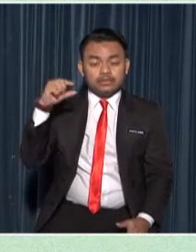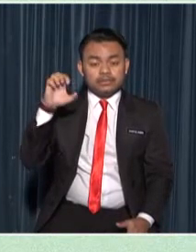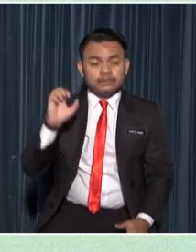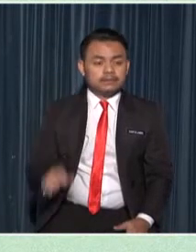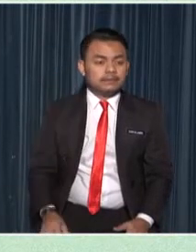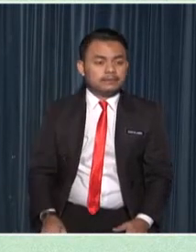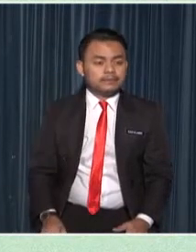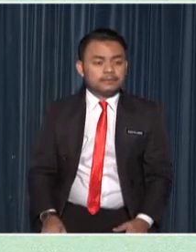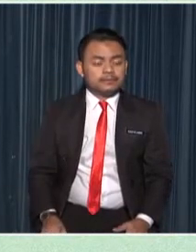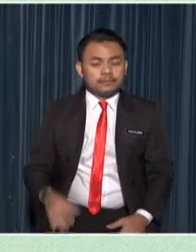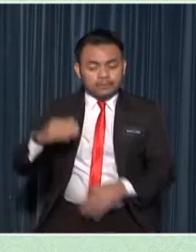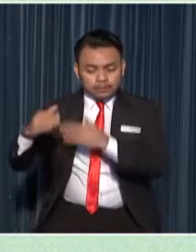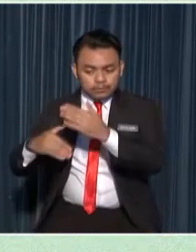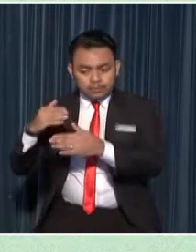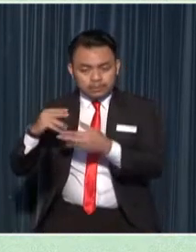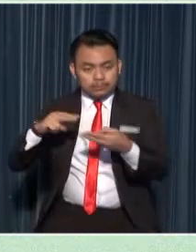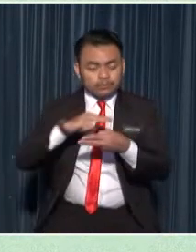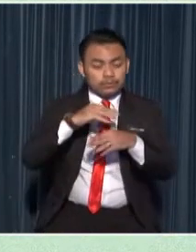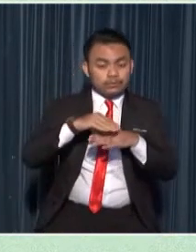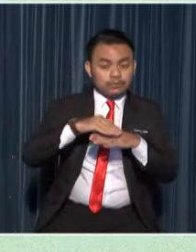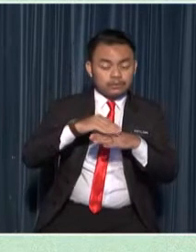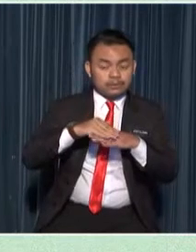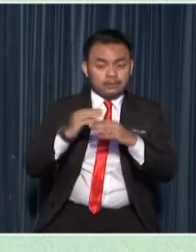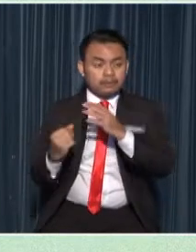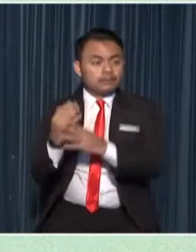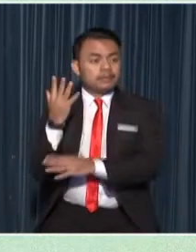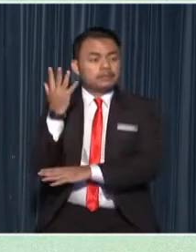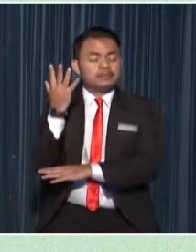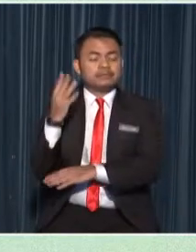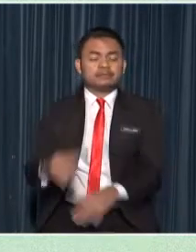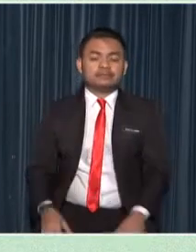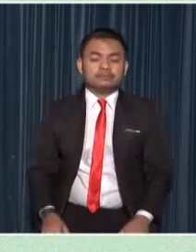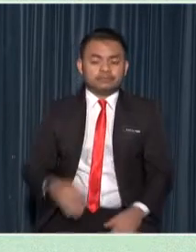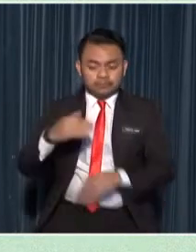reproducing plants the macotage process